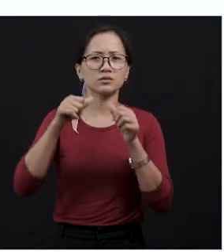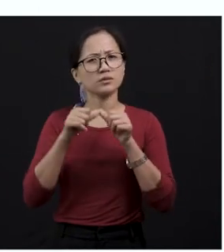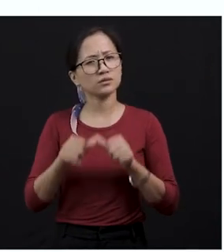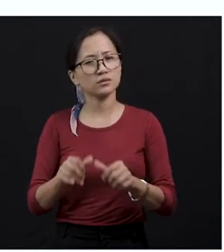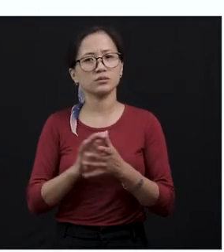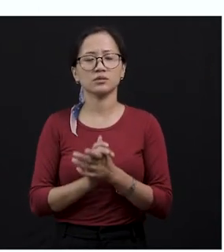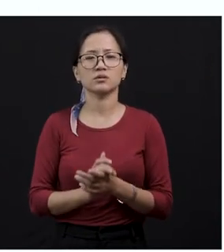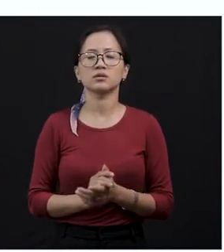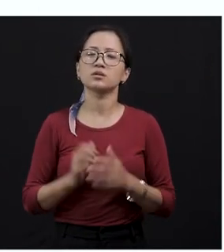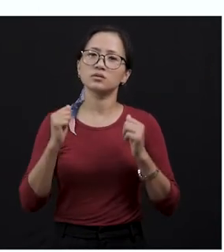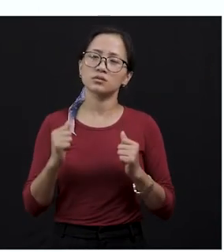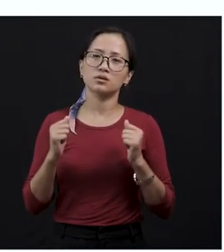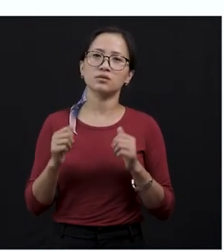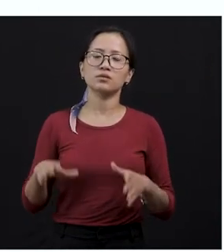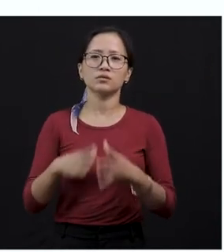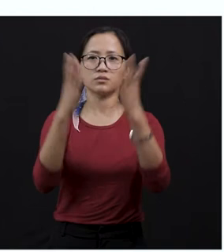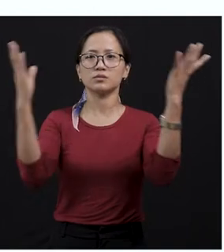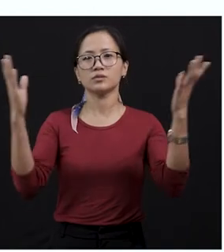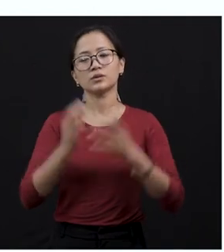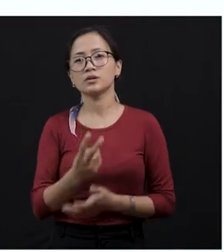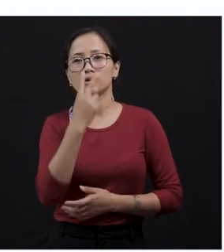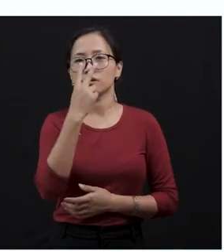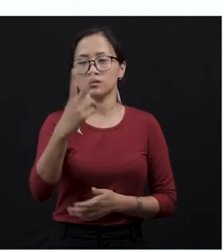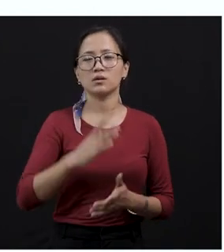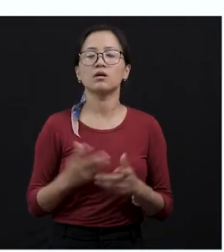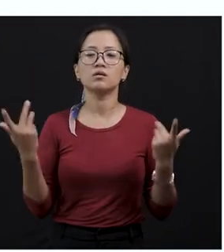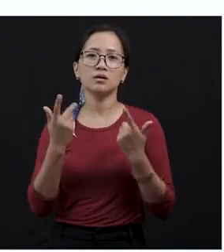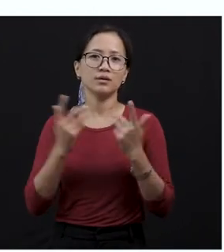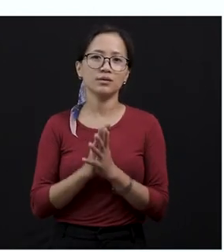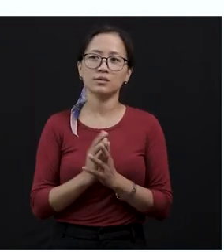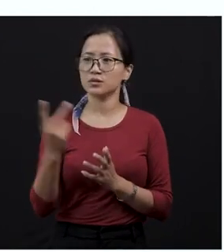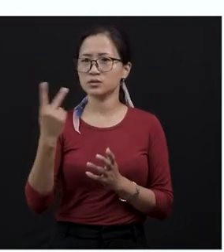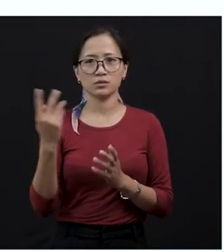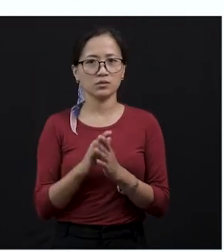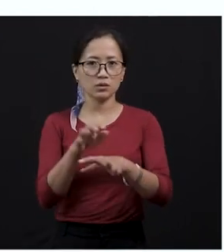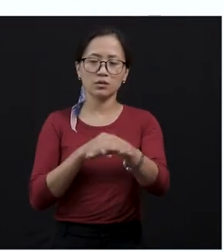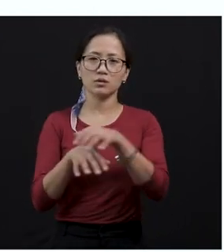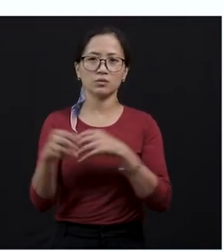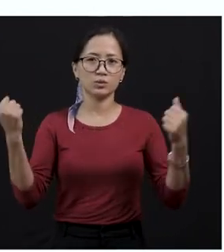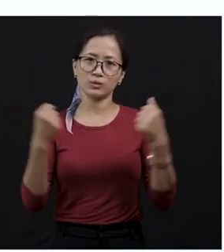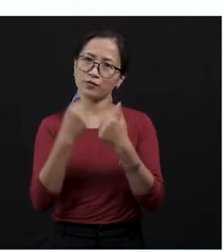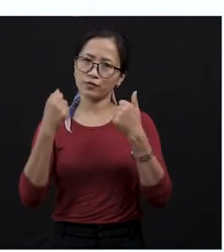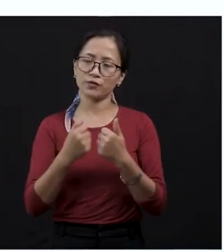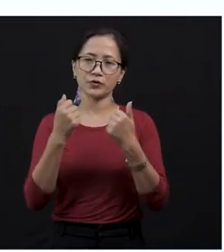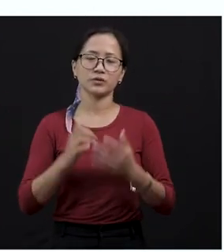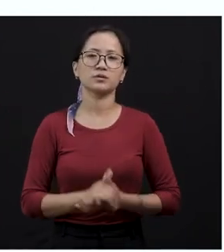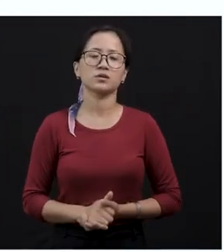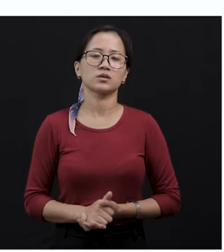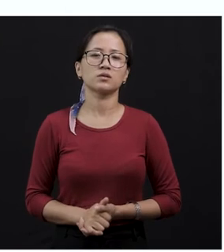sitting on the tree and having a watch, looking at how the two animals would be fighting, okay?